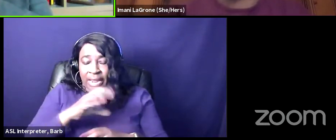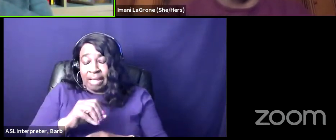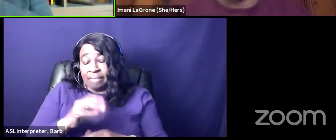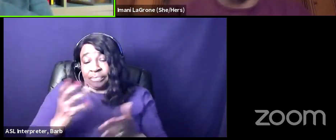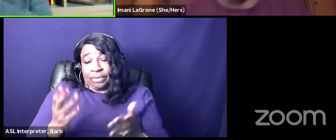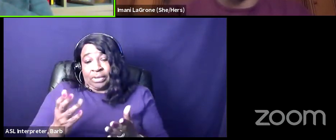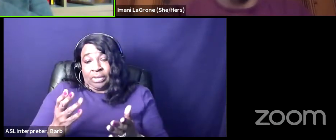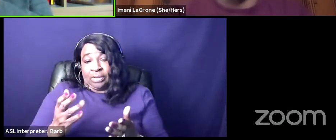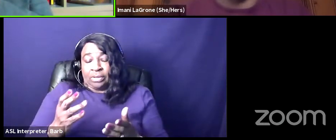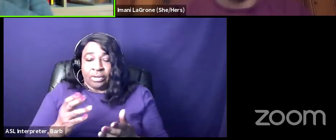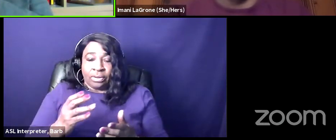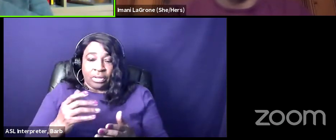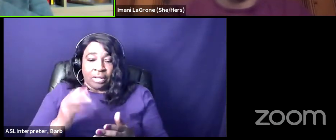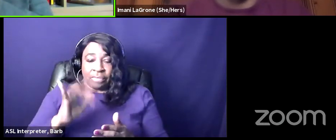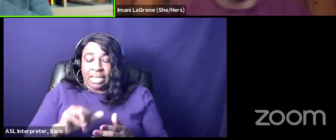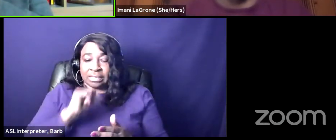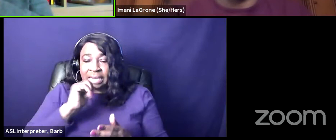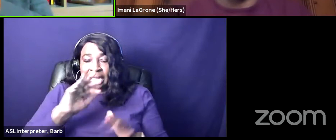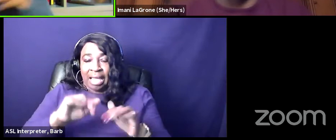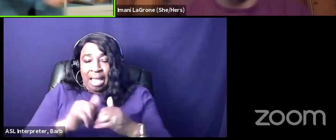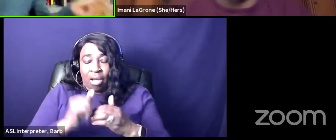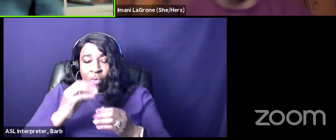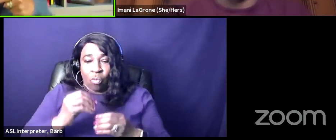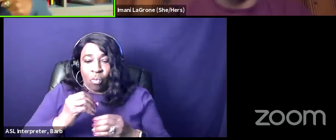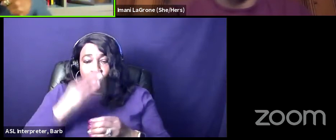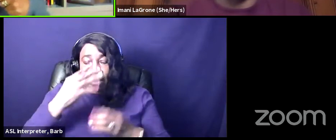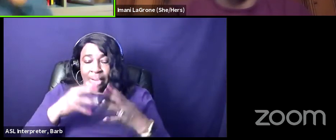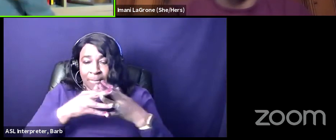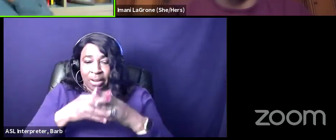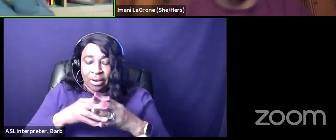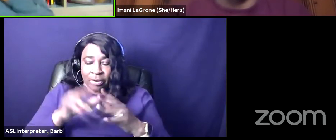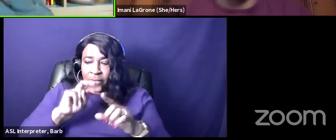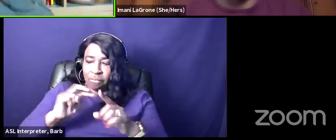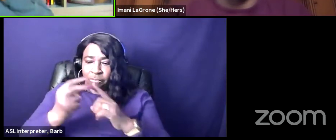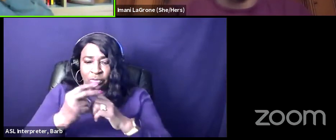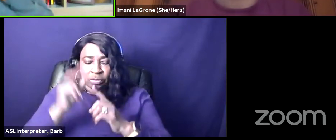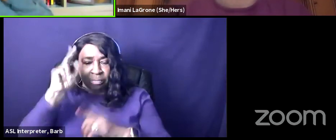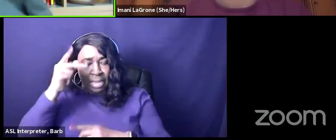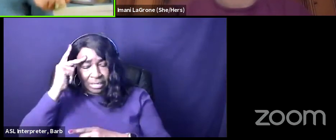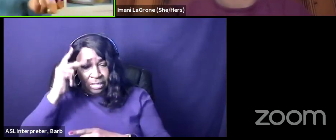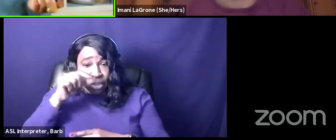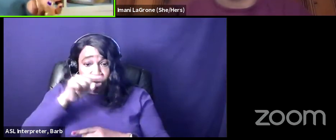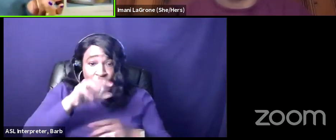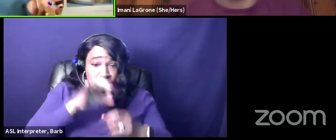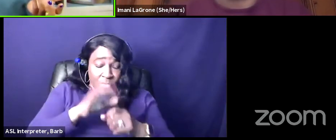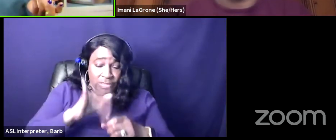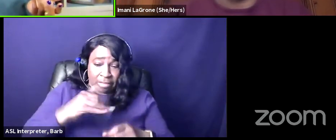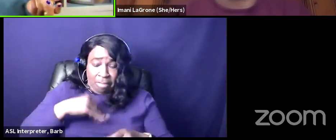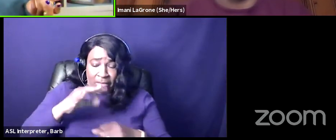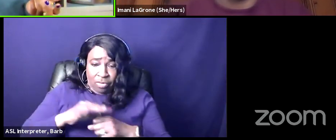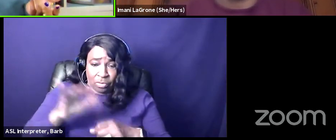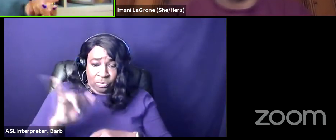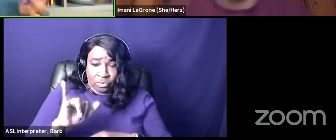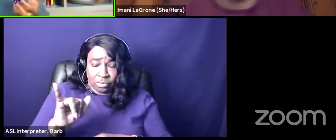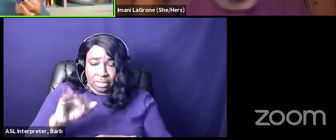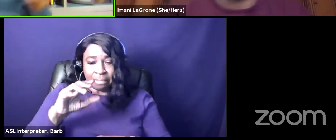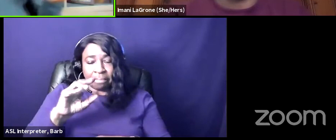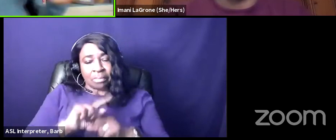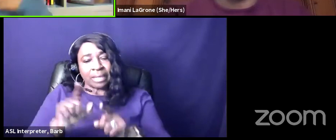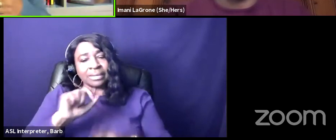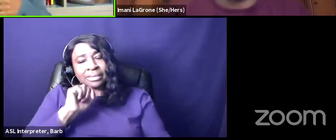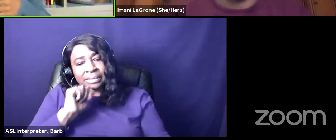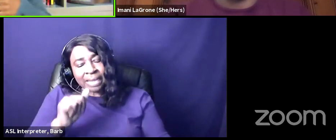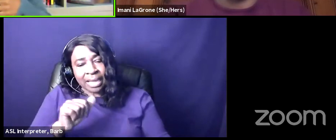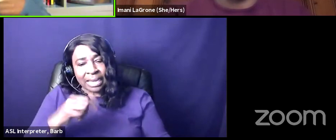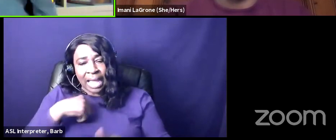how white america views politics it's like well if you get to vote then that means my vote is less no no no that's not what it means it's like well i